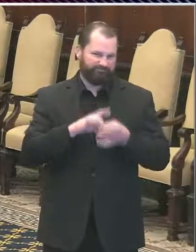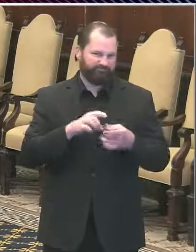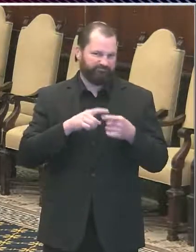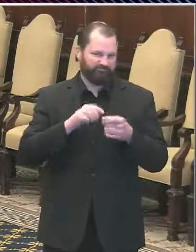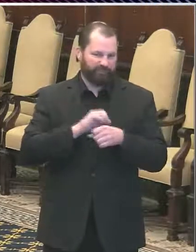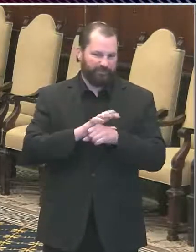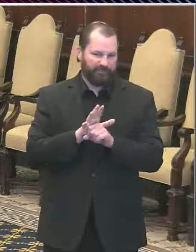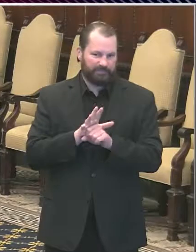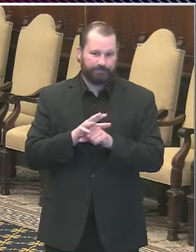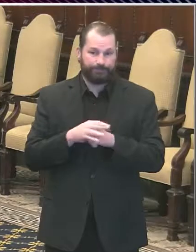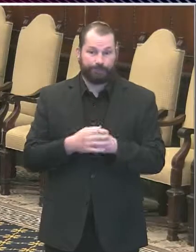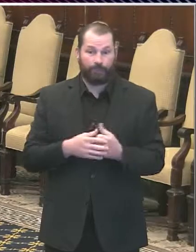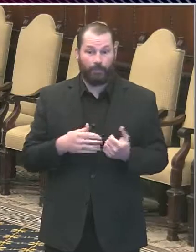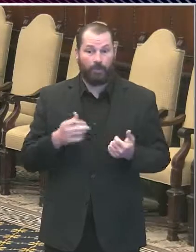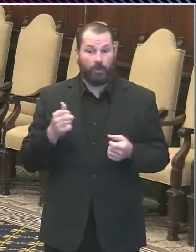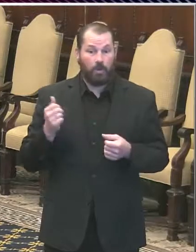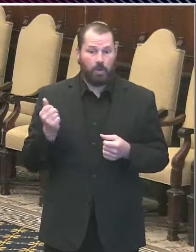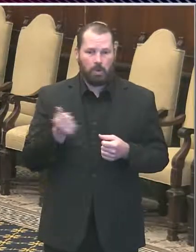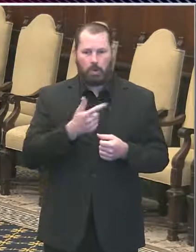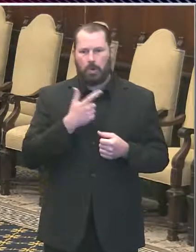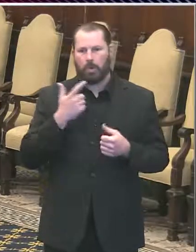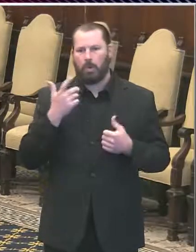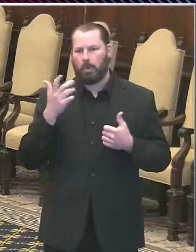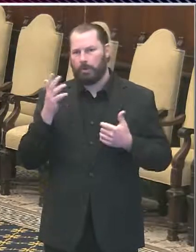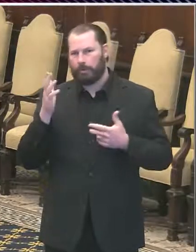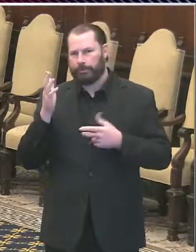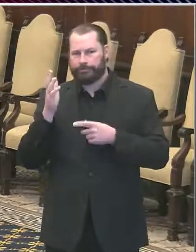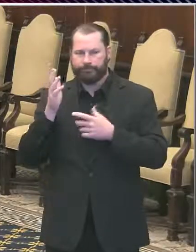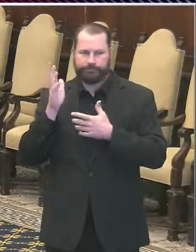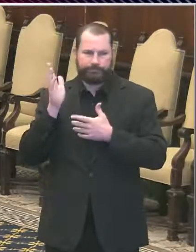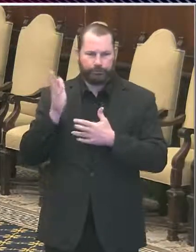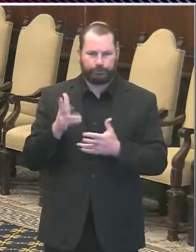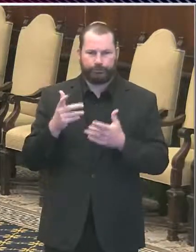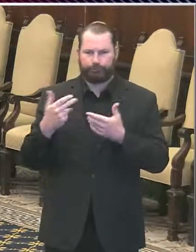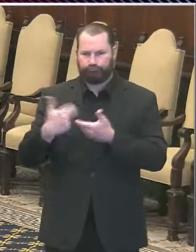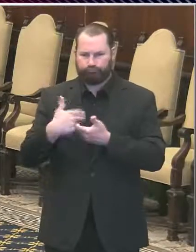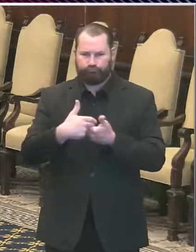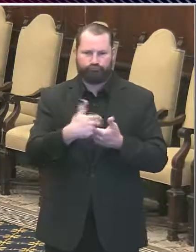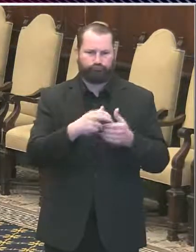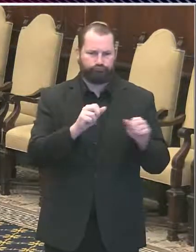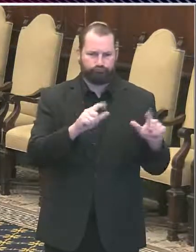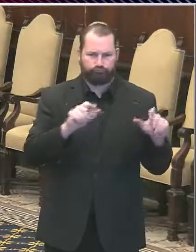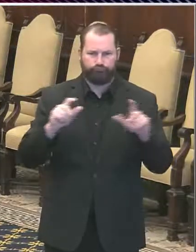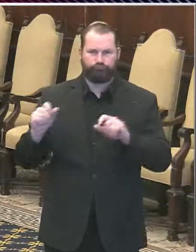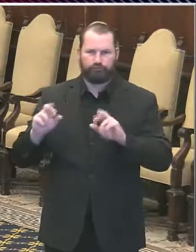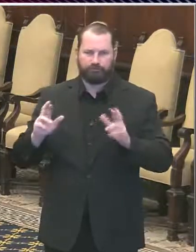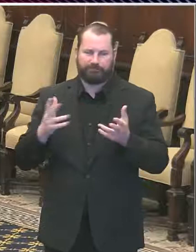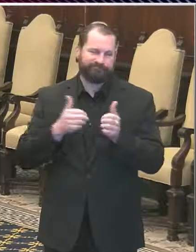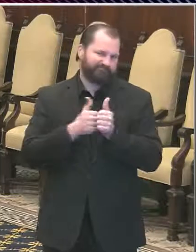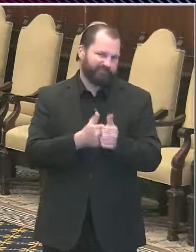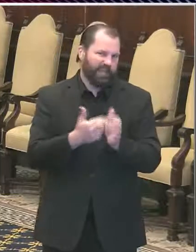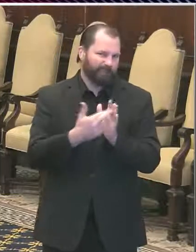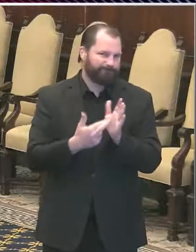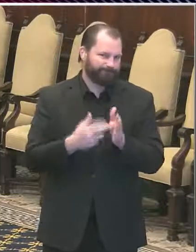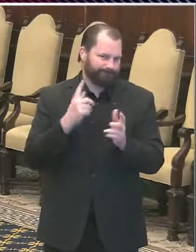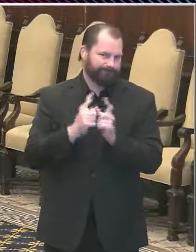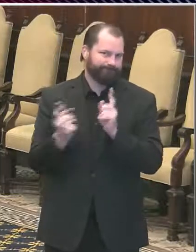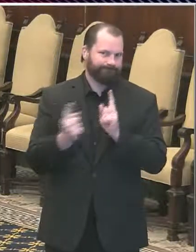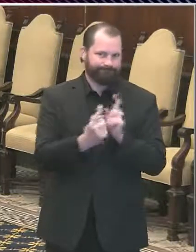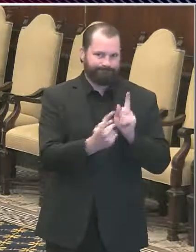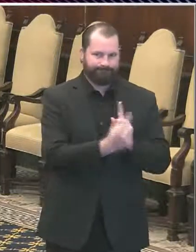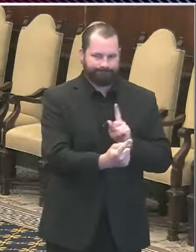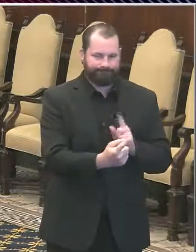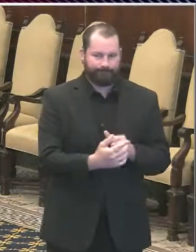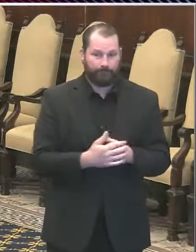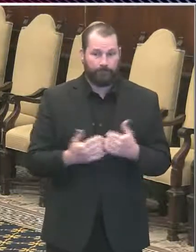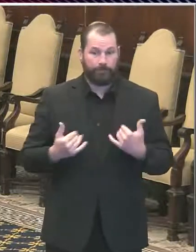all speakers are joining the briefing virtually to adhere to social distancing guidelines. We will now begin our briefing with opening remarks from